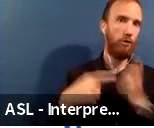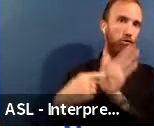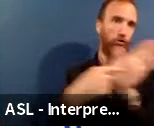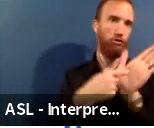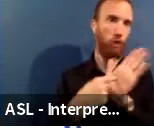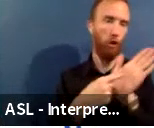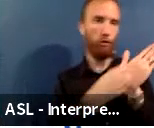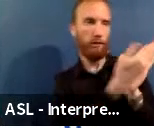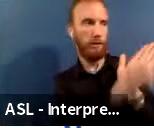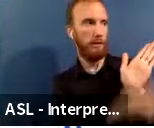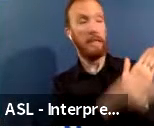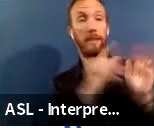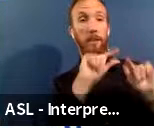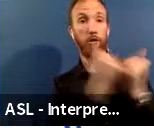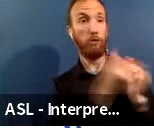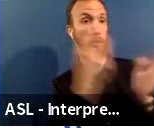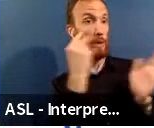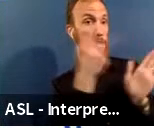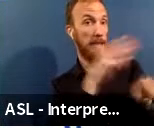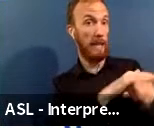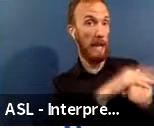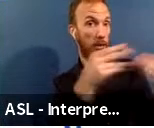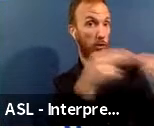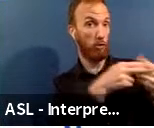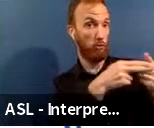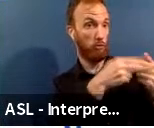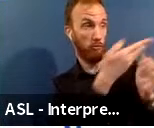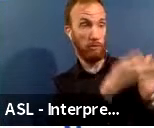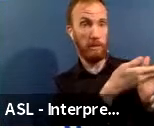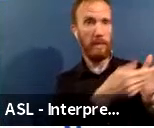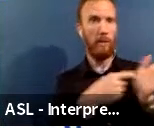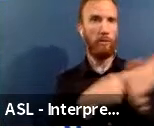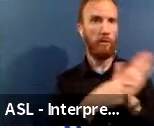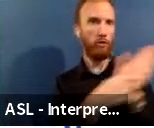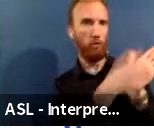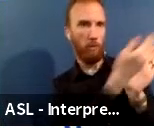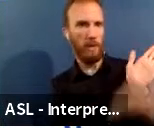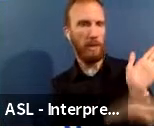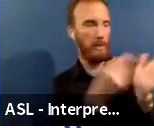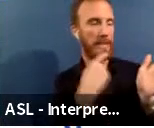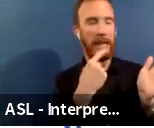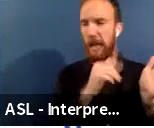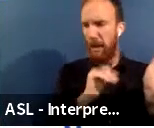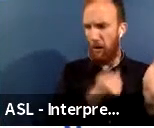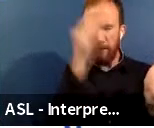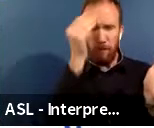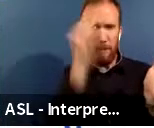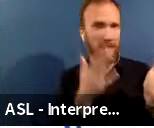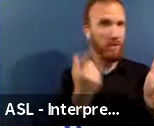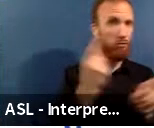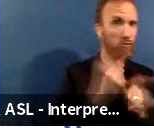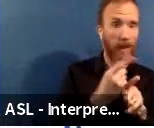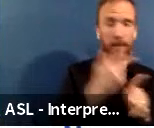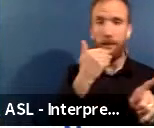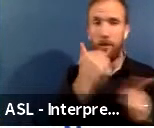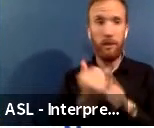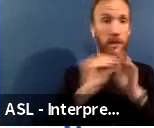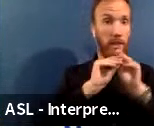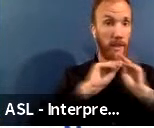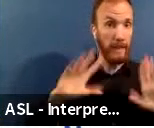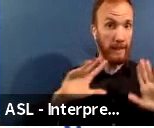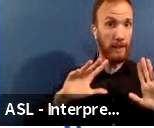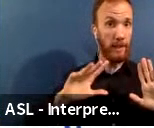you see on the screen to say, is this the right stuff? Is this the right information? Is it clear? So we hope that what we put together